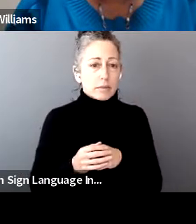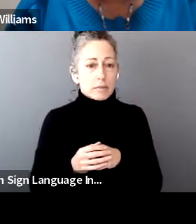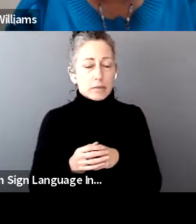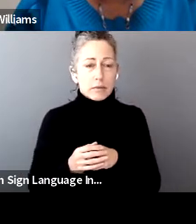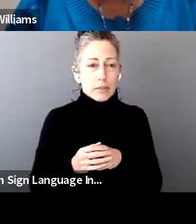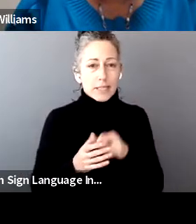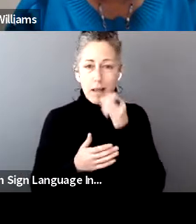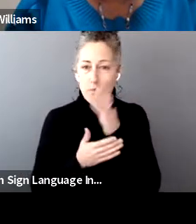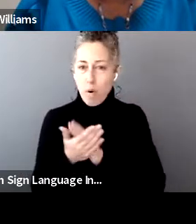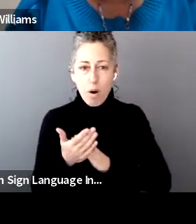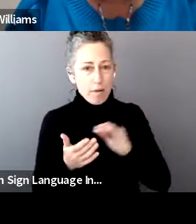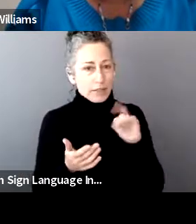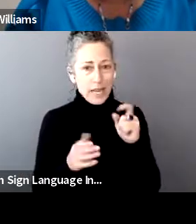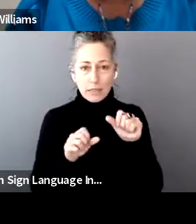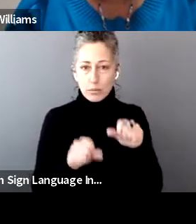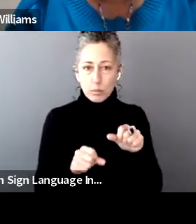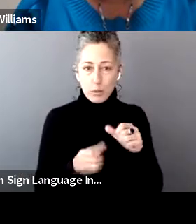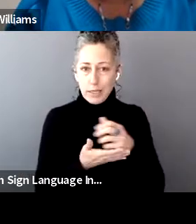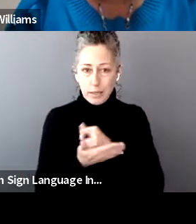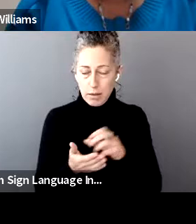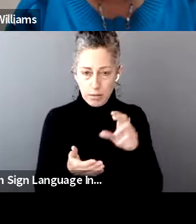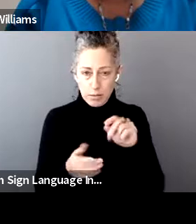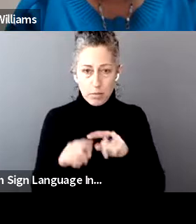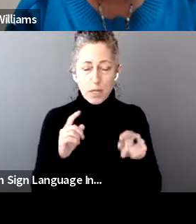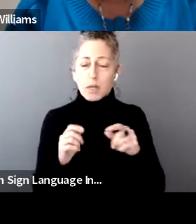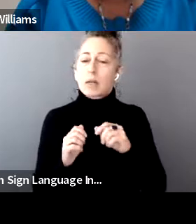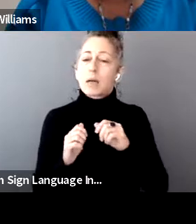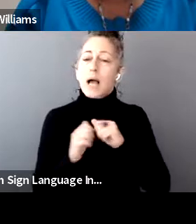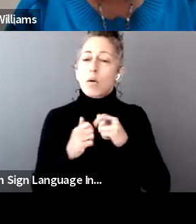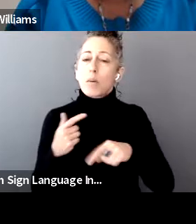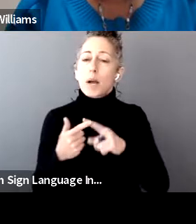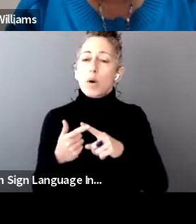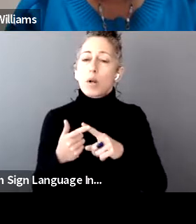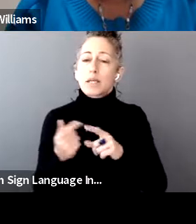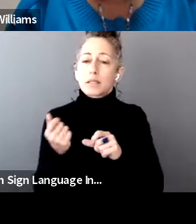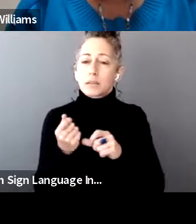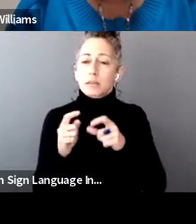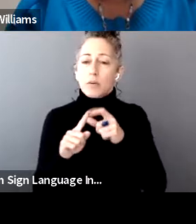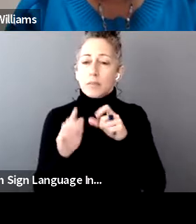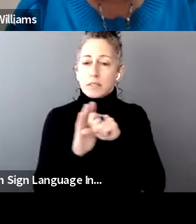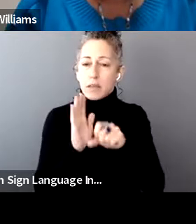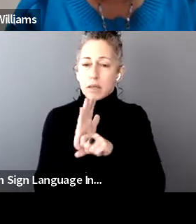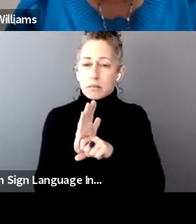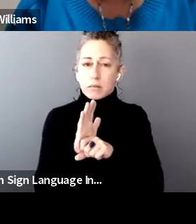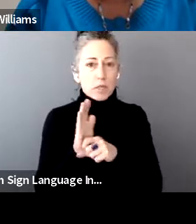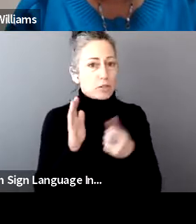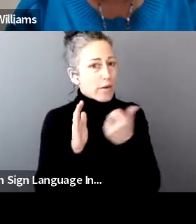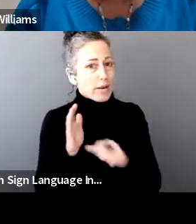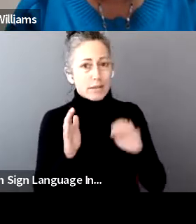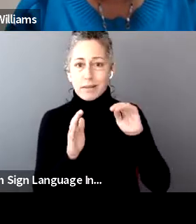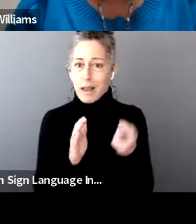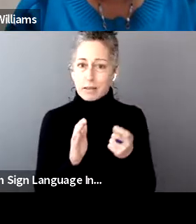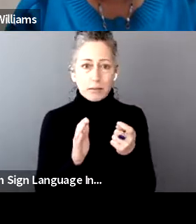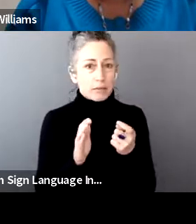taxable income. But what about any sort of assistance from the state? Are there tax implications that residents should be